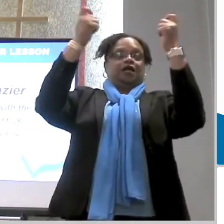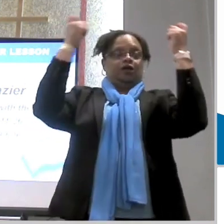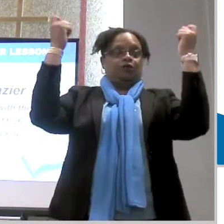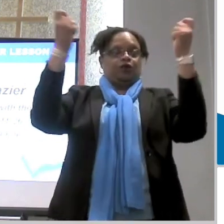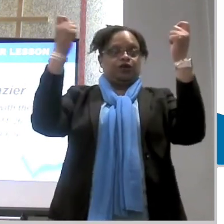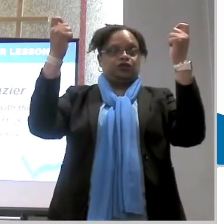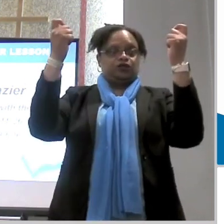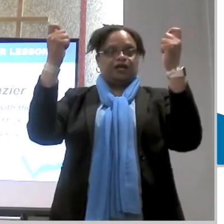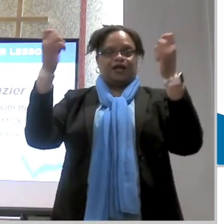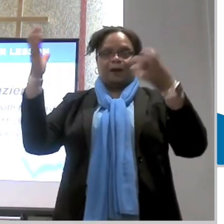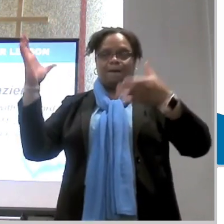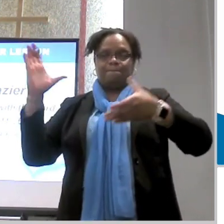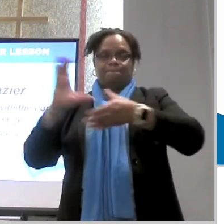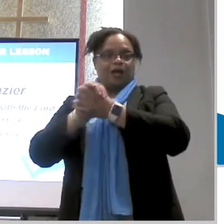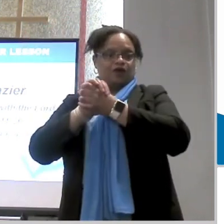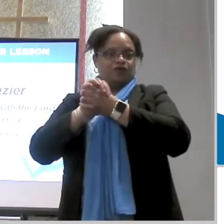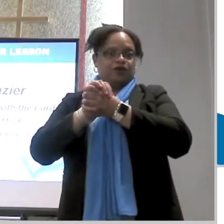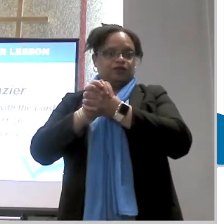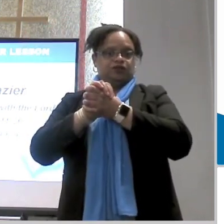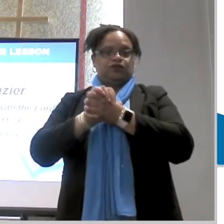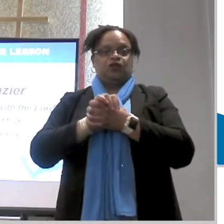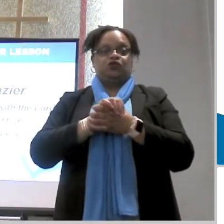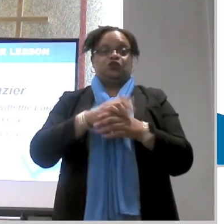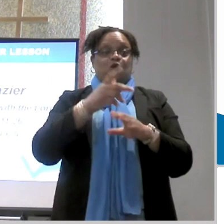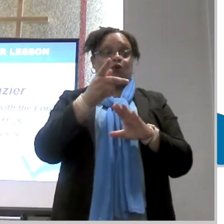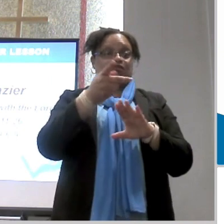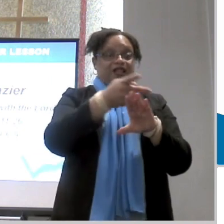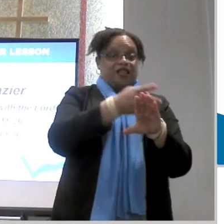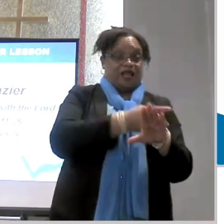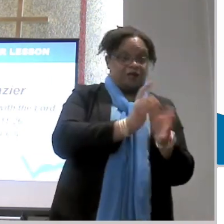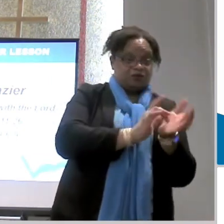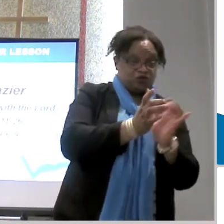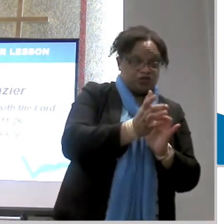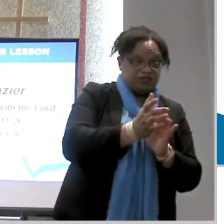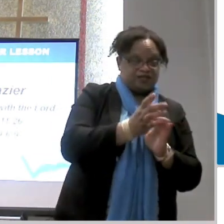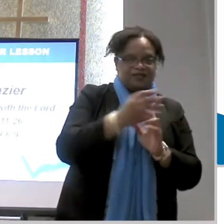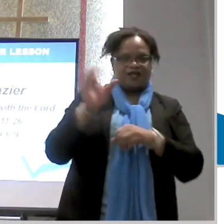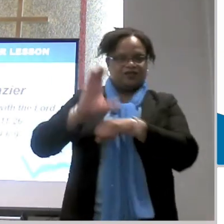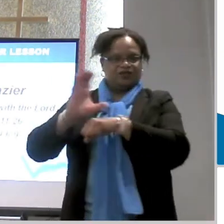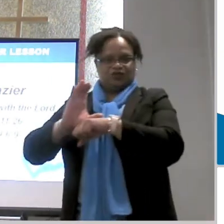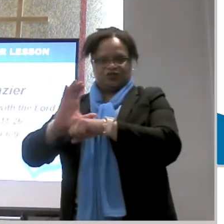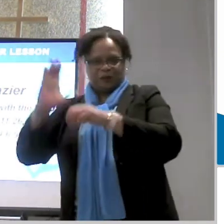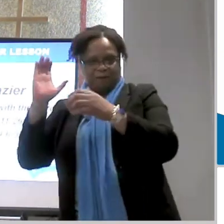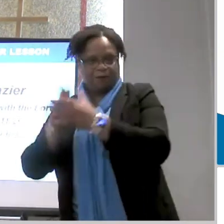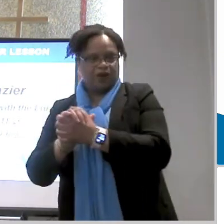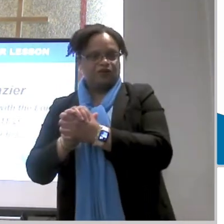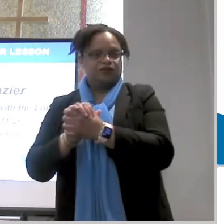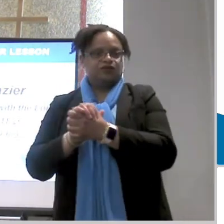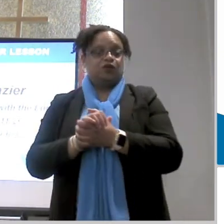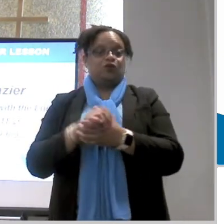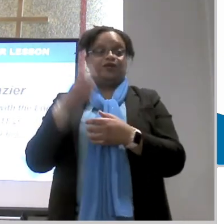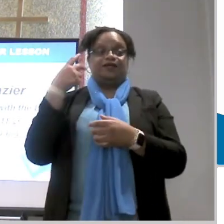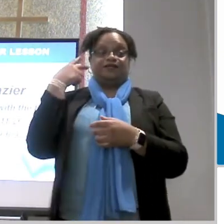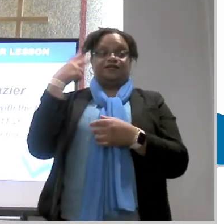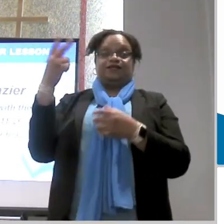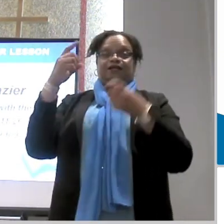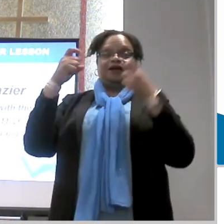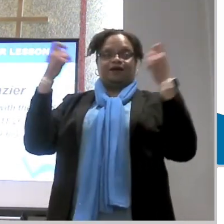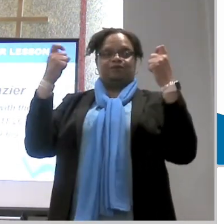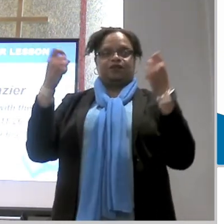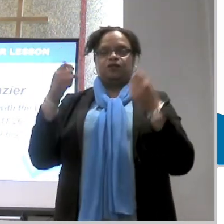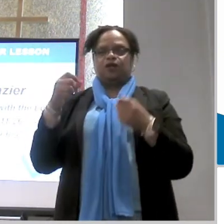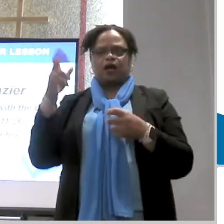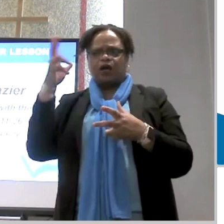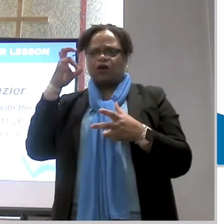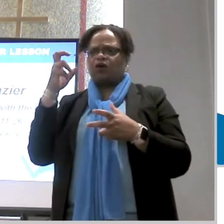the marriage supper of the lamb here the apostle john describes a scene of great rejoicing then i heard what seemed to be the